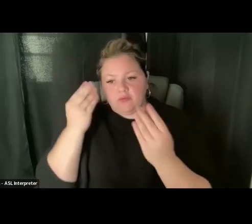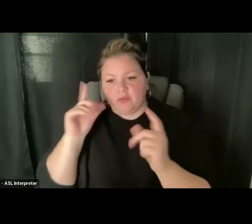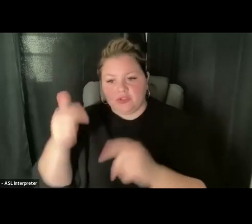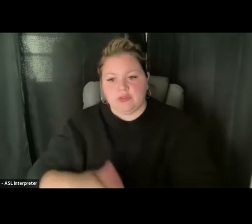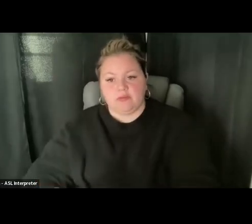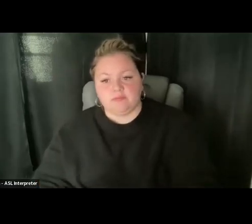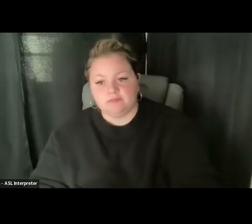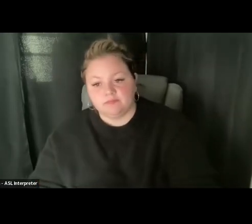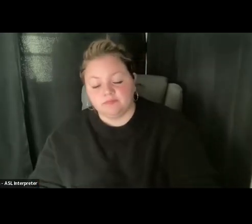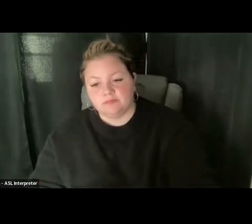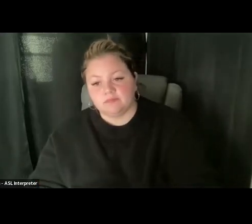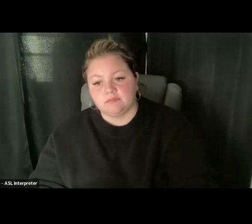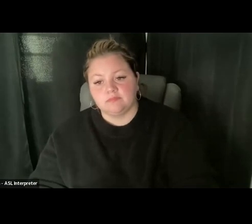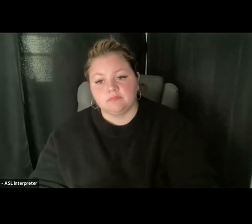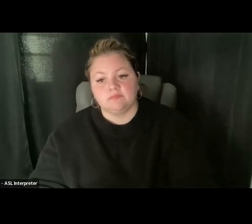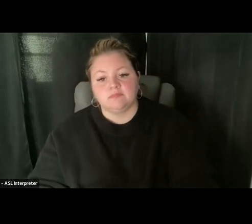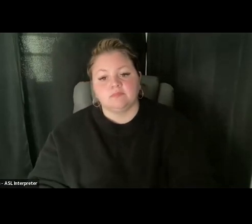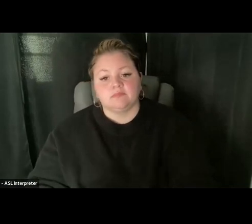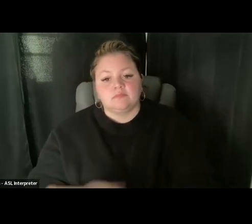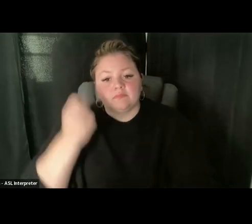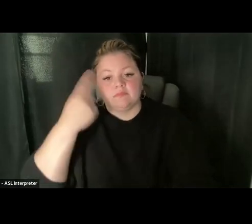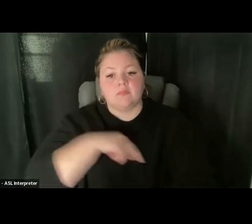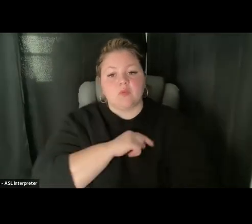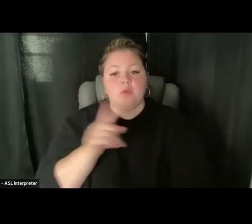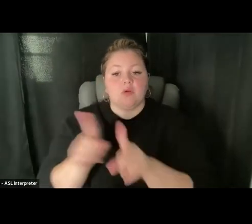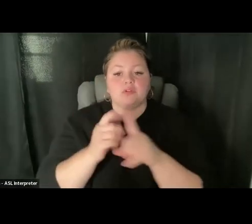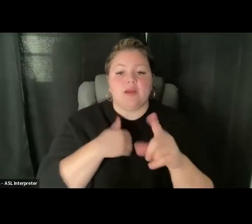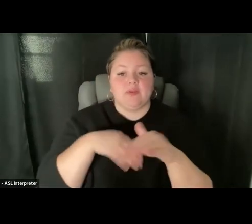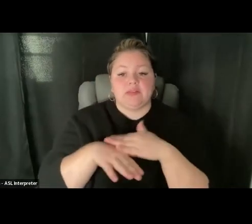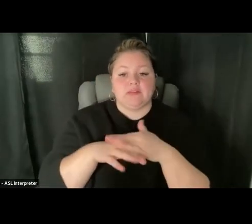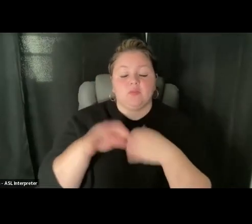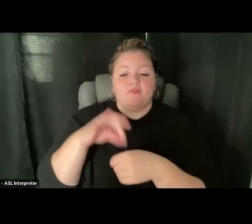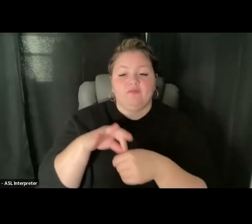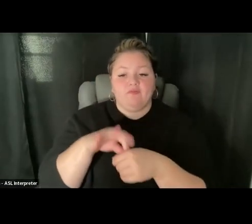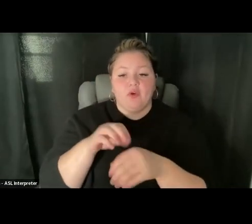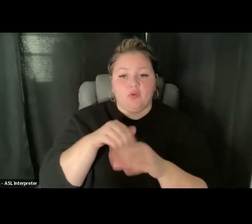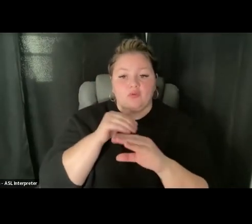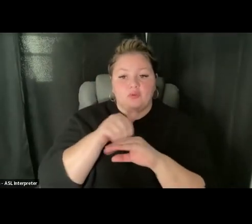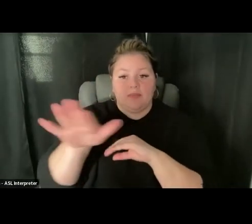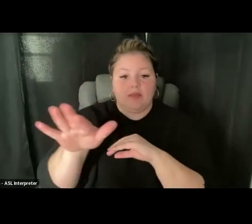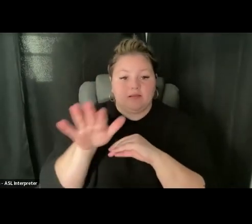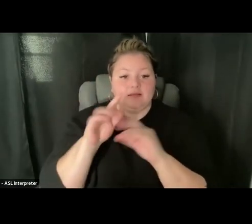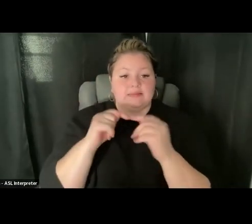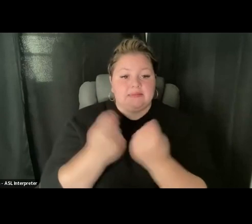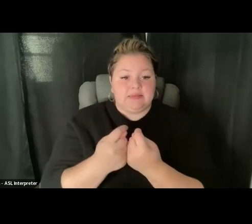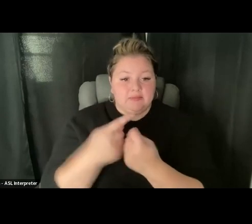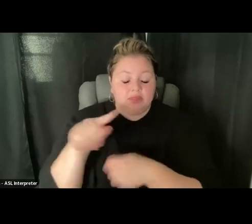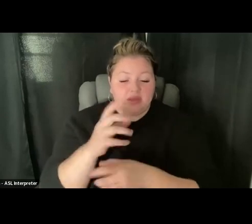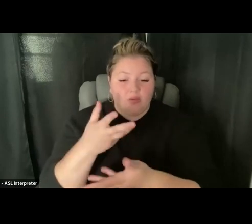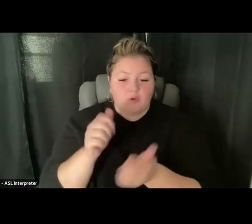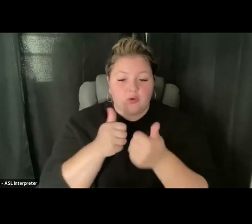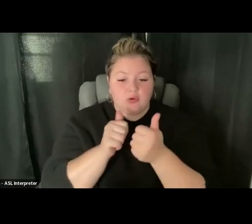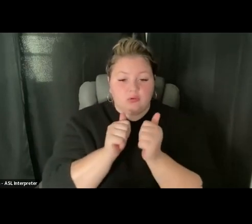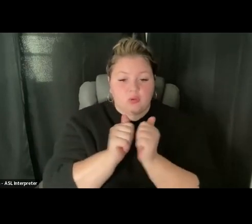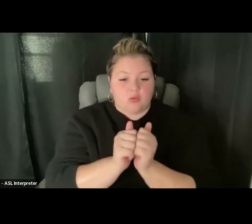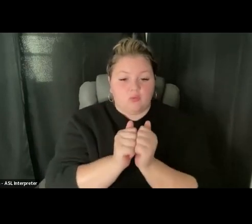here at the Secretary's office, we have an accessible vote by mail team, who has worked very closely with the DCL and